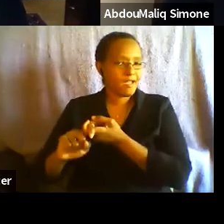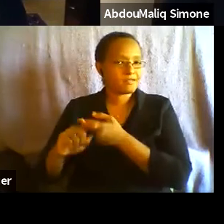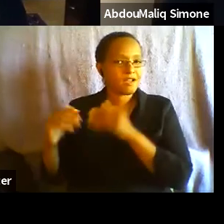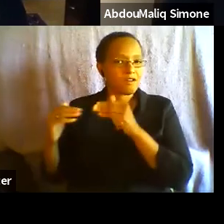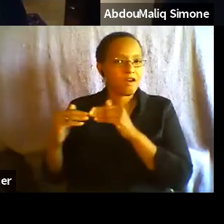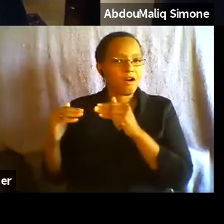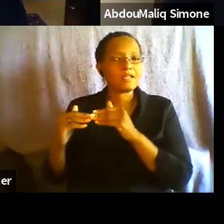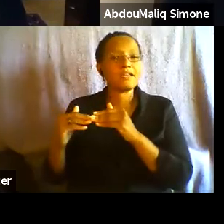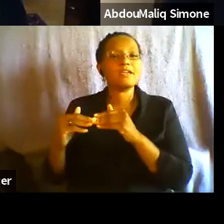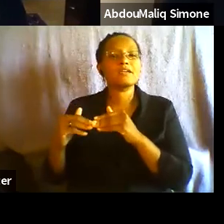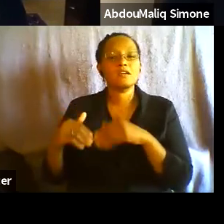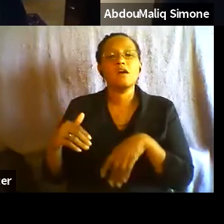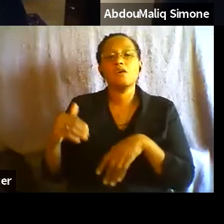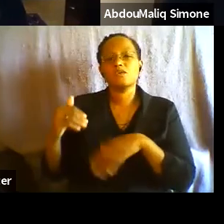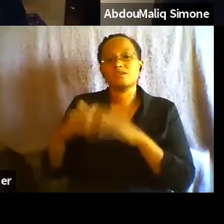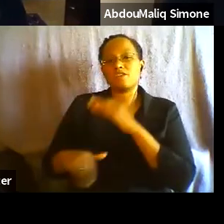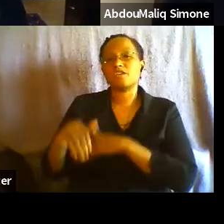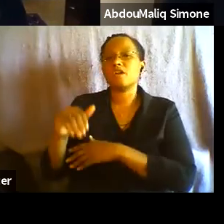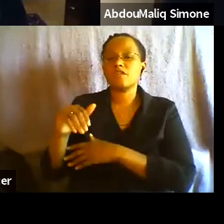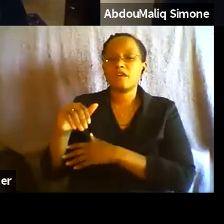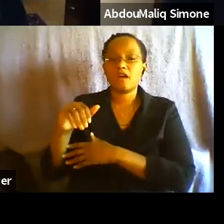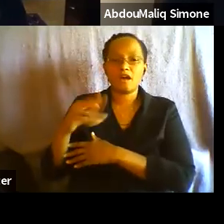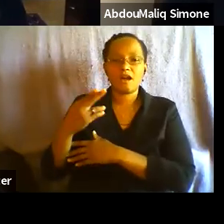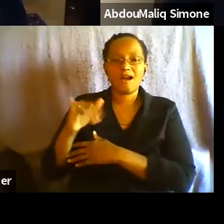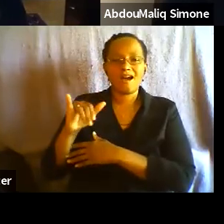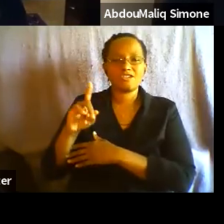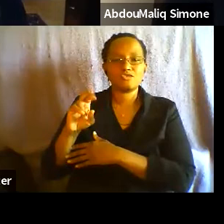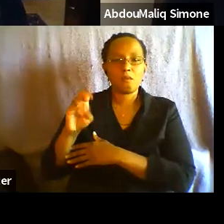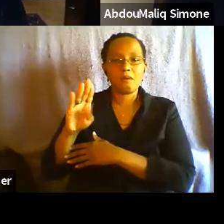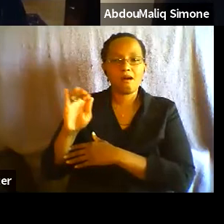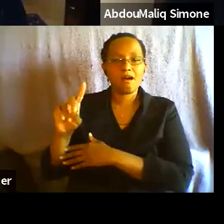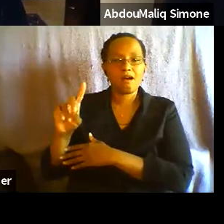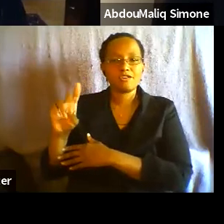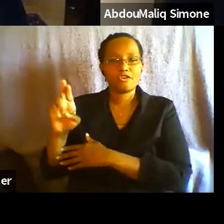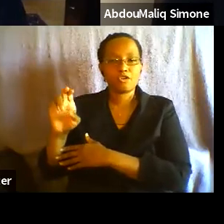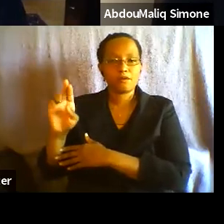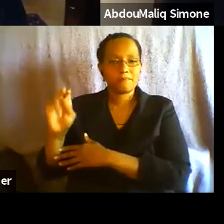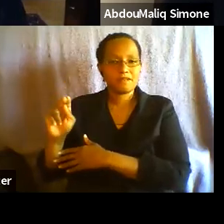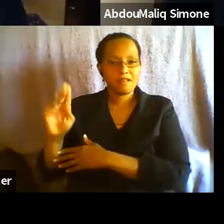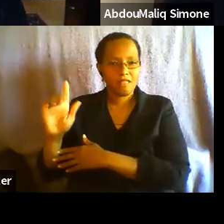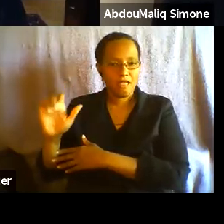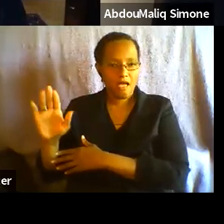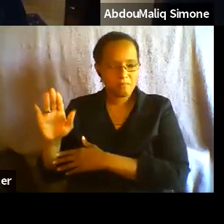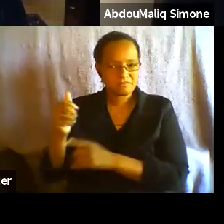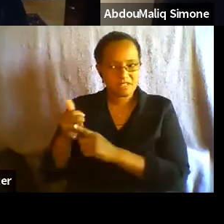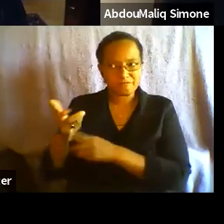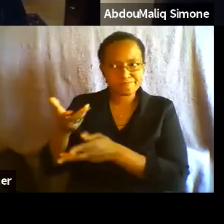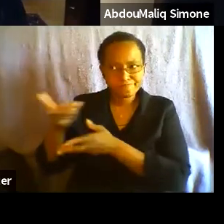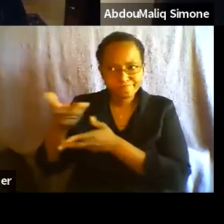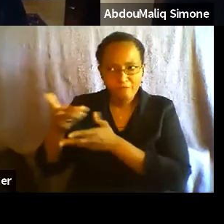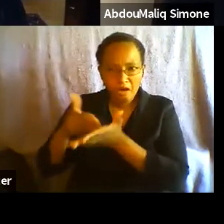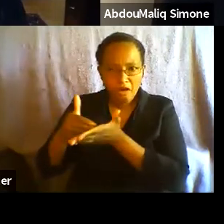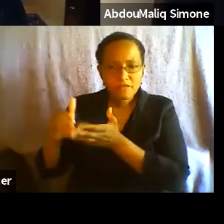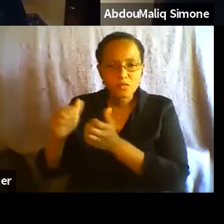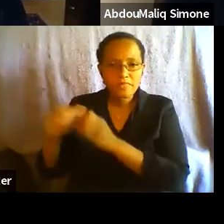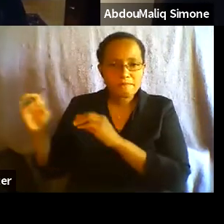Hyderabad Urban Lab, who has worked a lot with migrants in the past months,